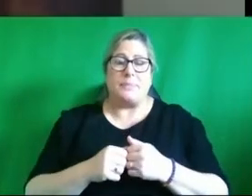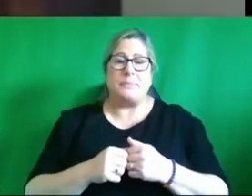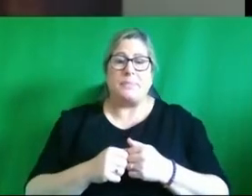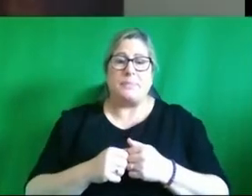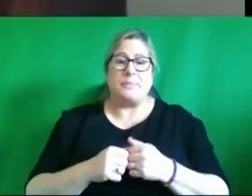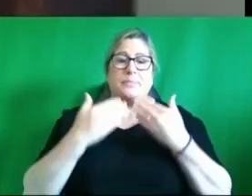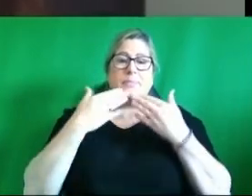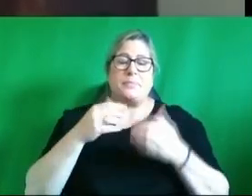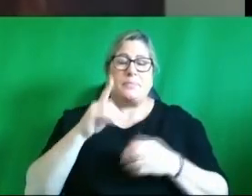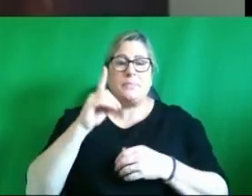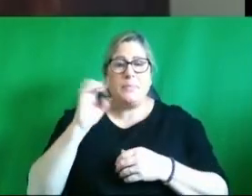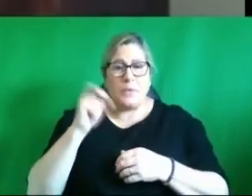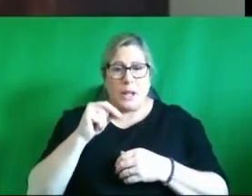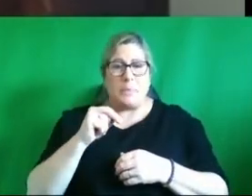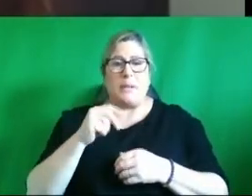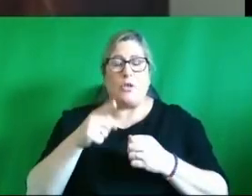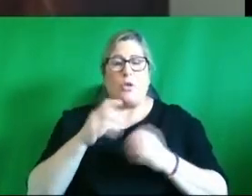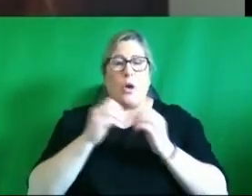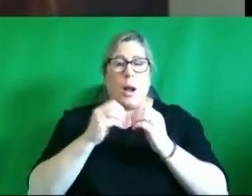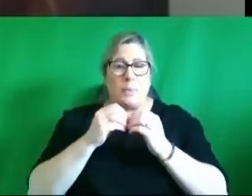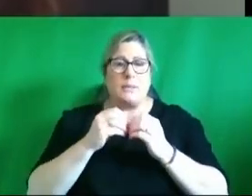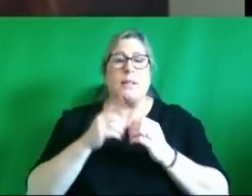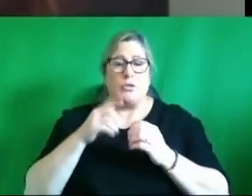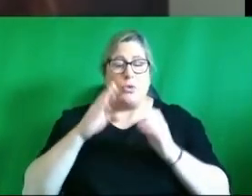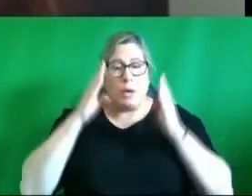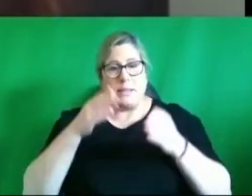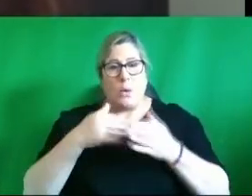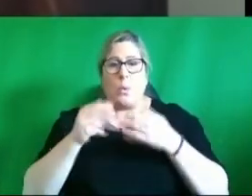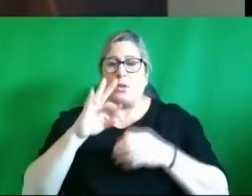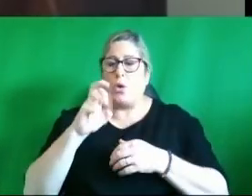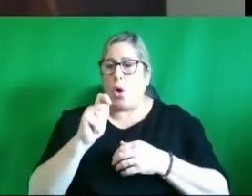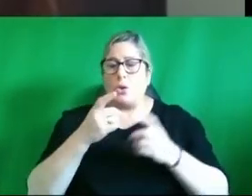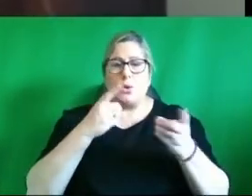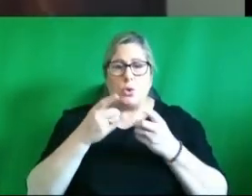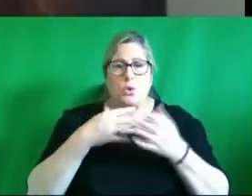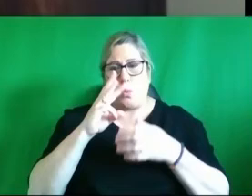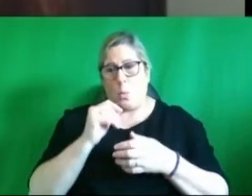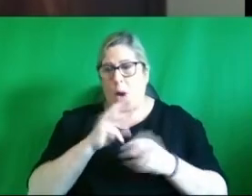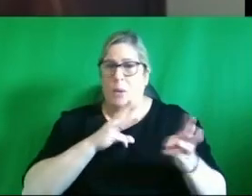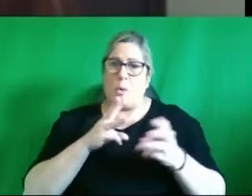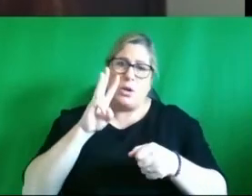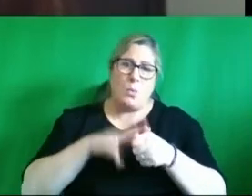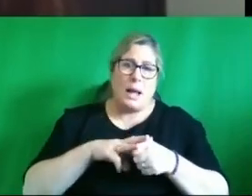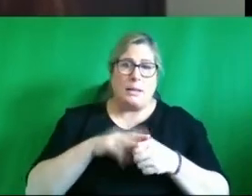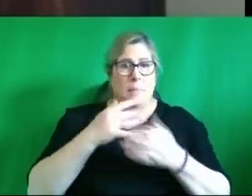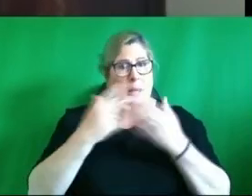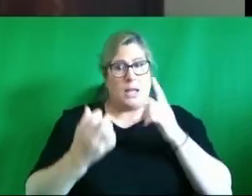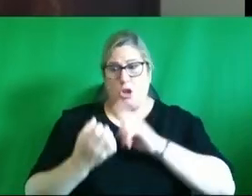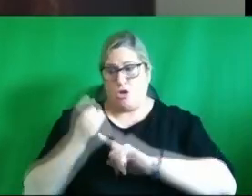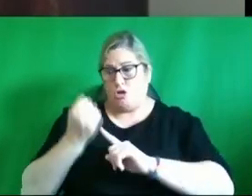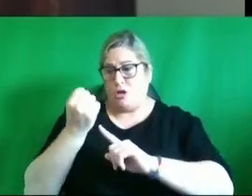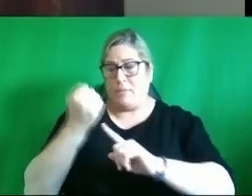thank you damien for um those remarks and for your insight into what cope does and why it works so well and its many achievements to date